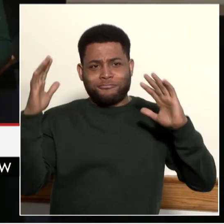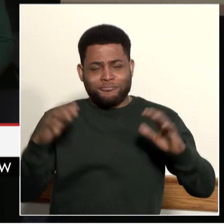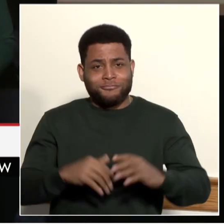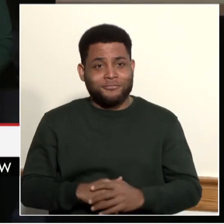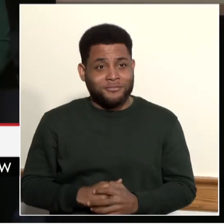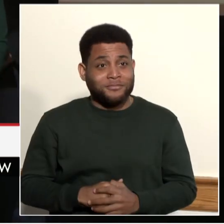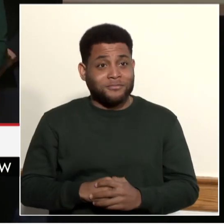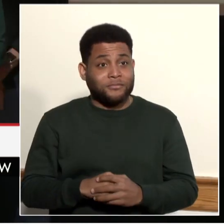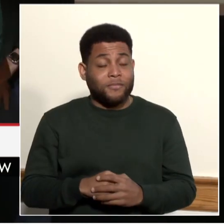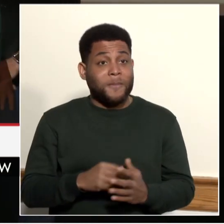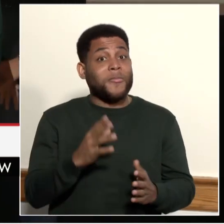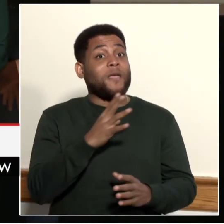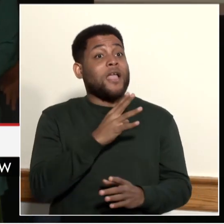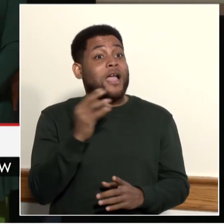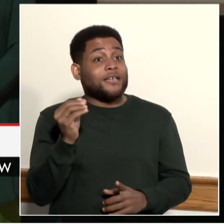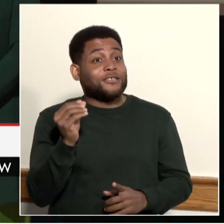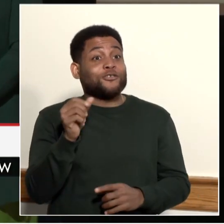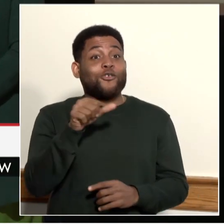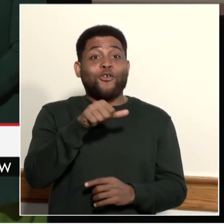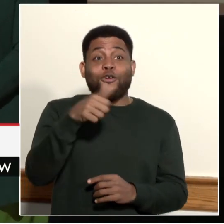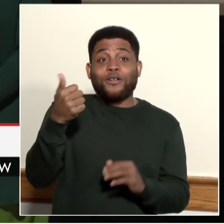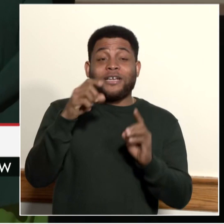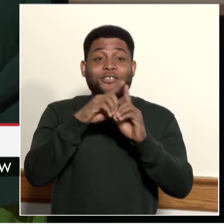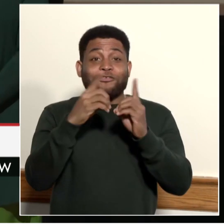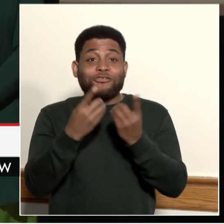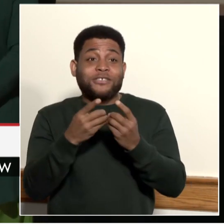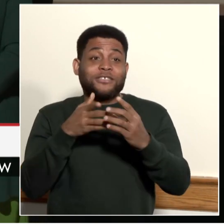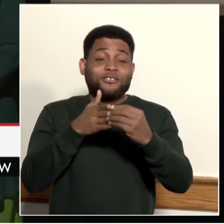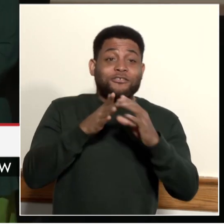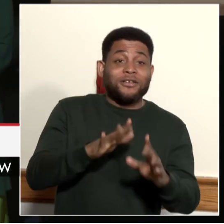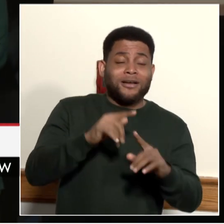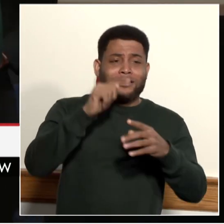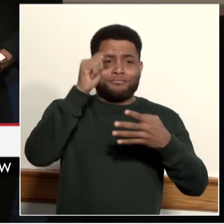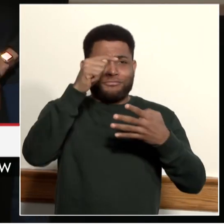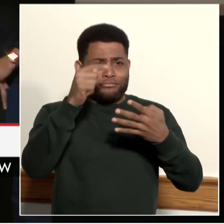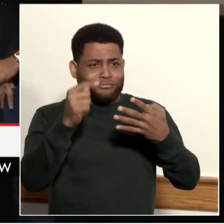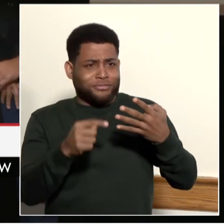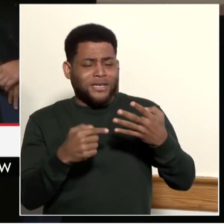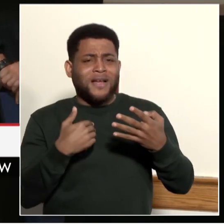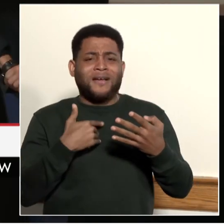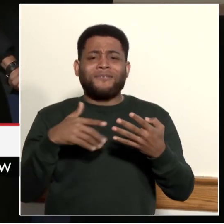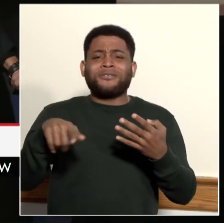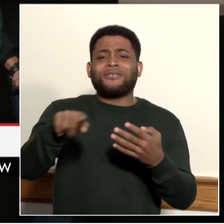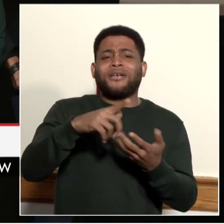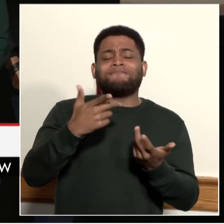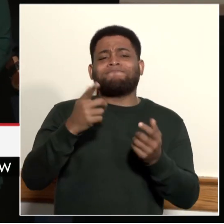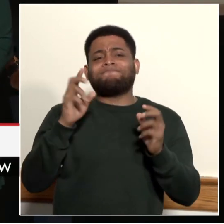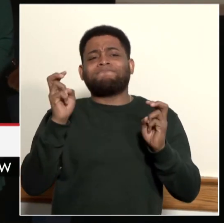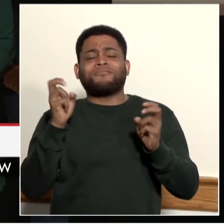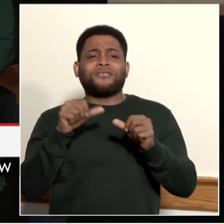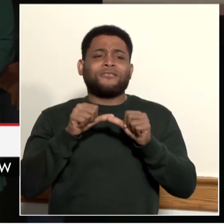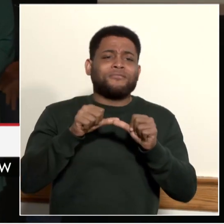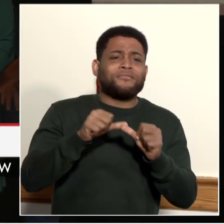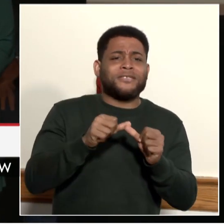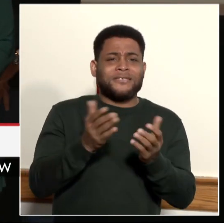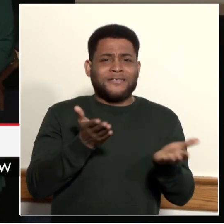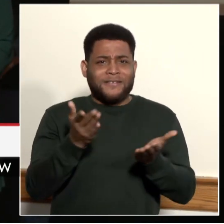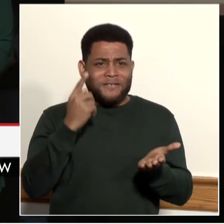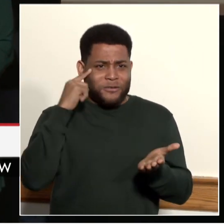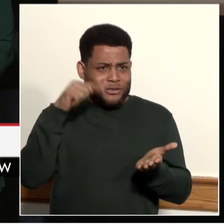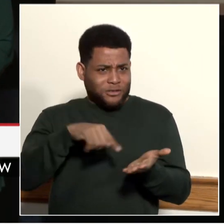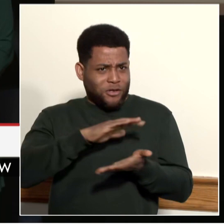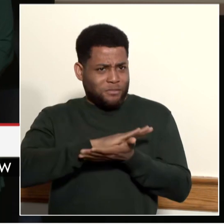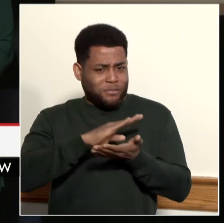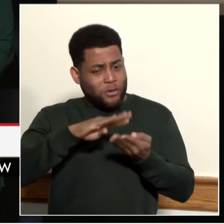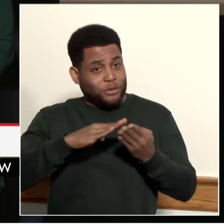...and other district leaders for joining us today for their continued service to our community. We